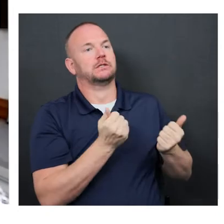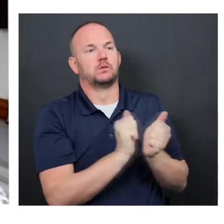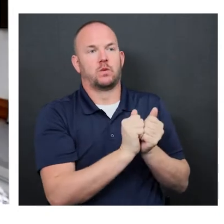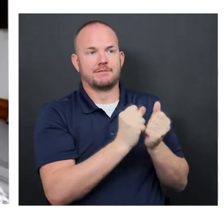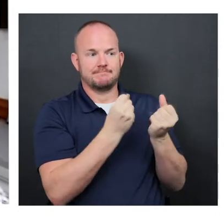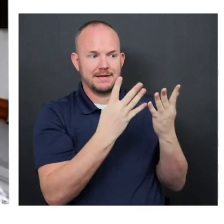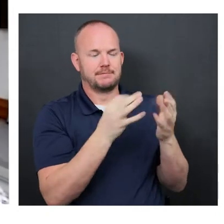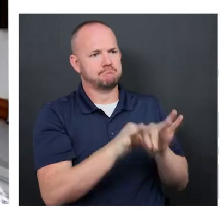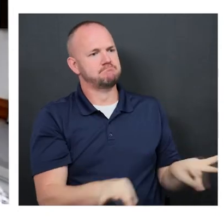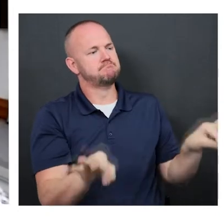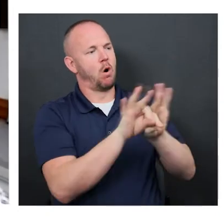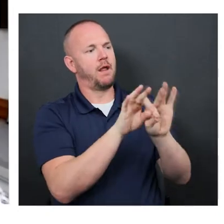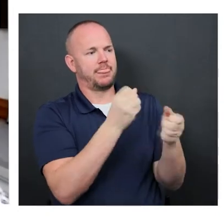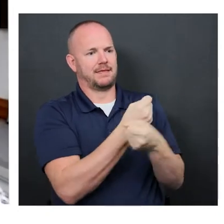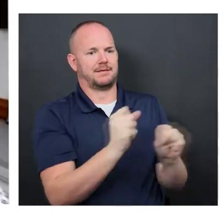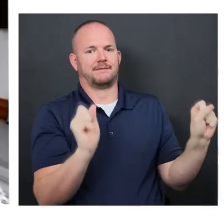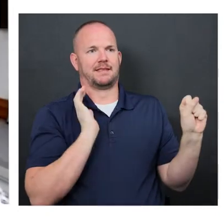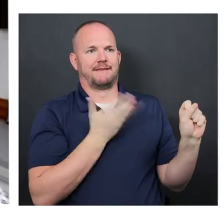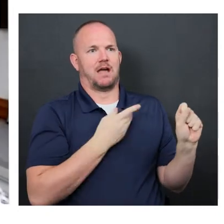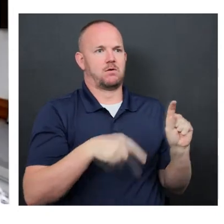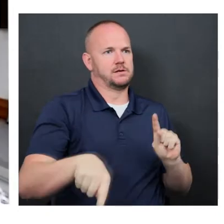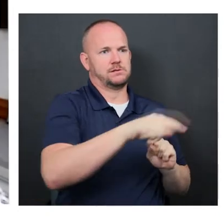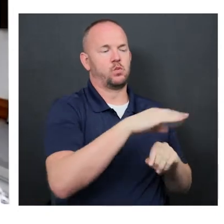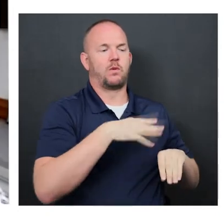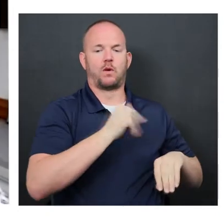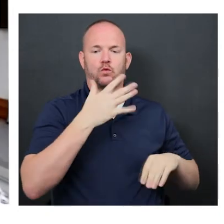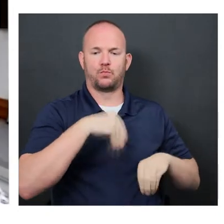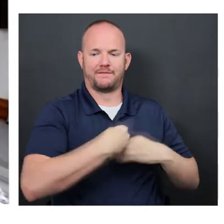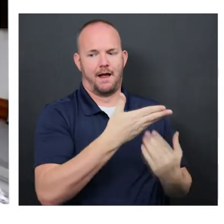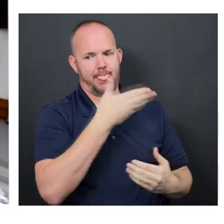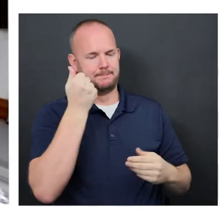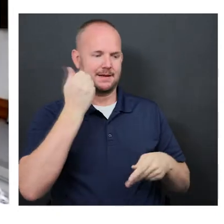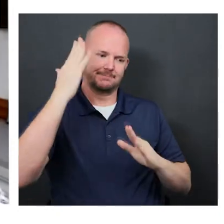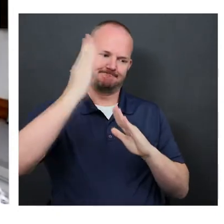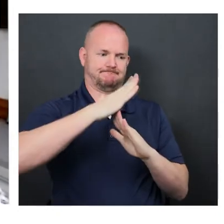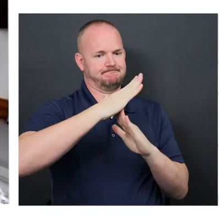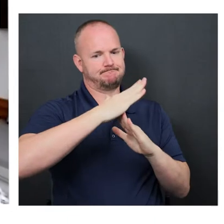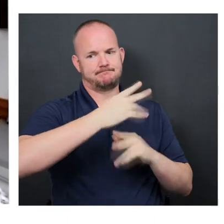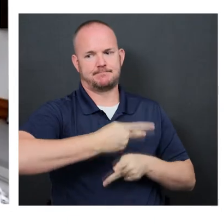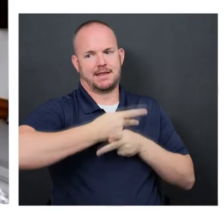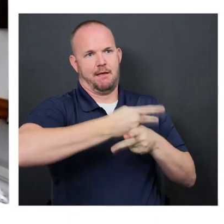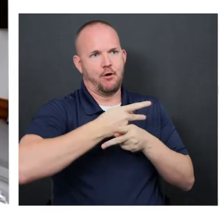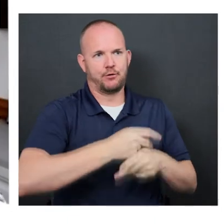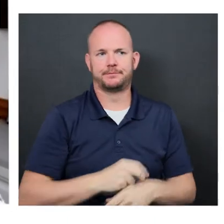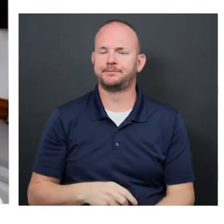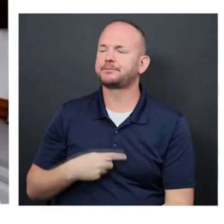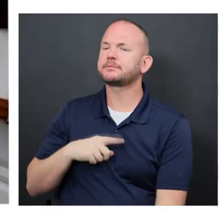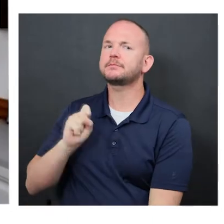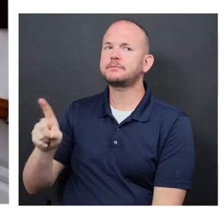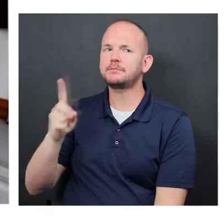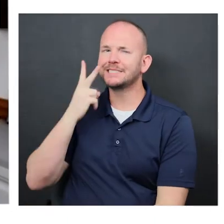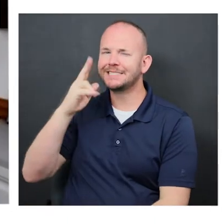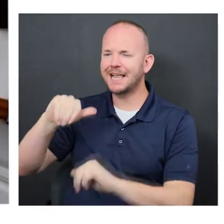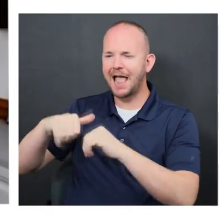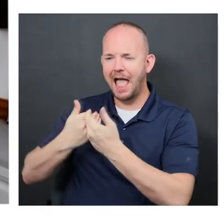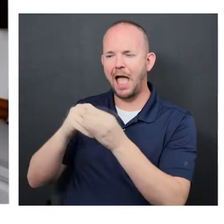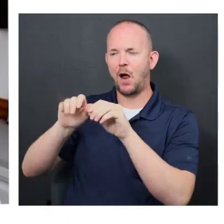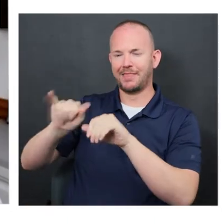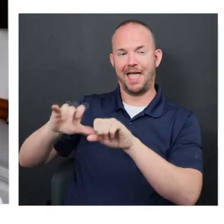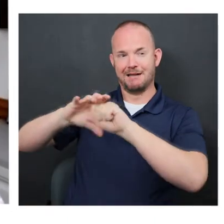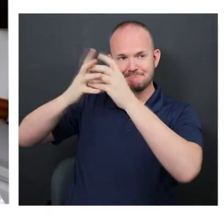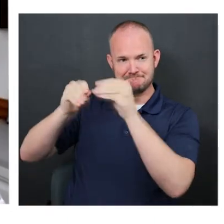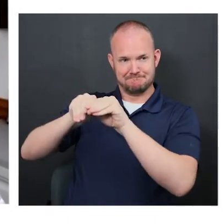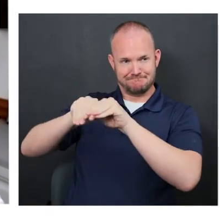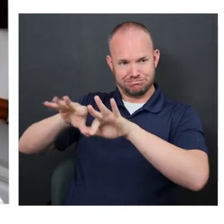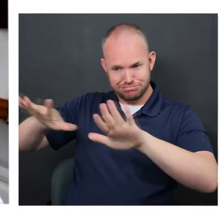we remain safe while providing the best care possible. Do you see that the COVID outbreak somehow changed the